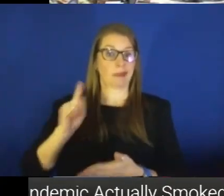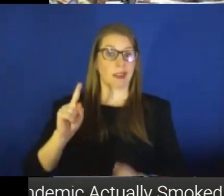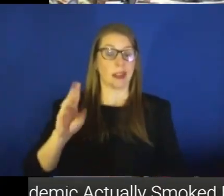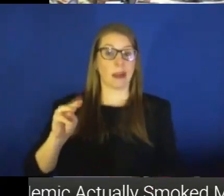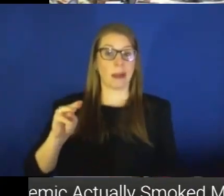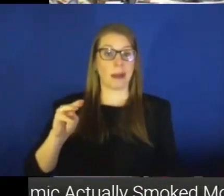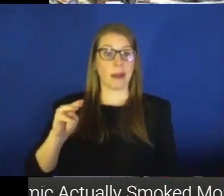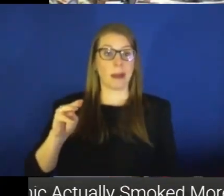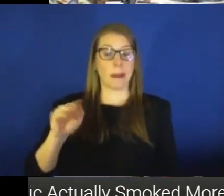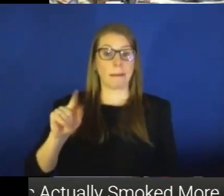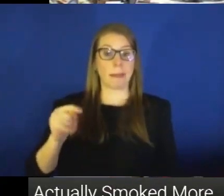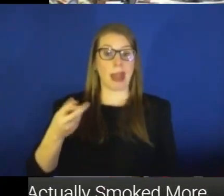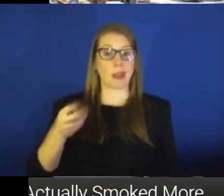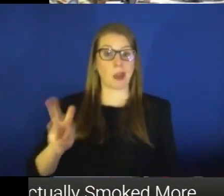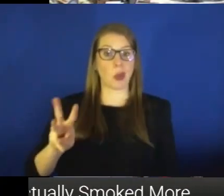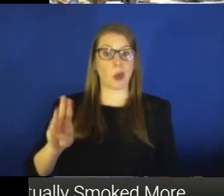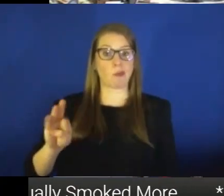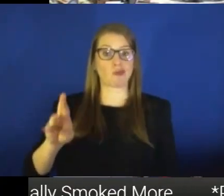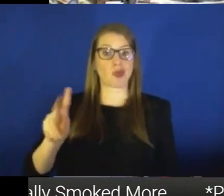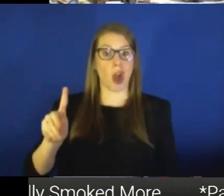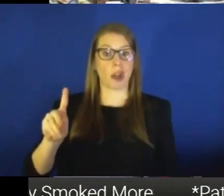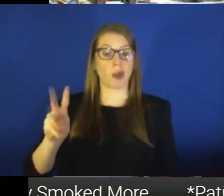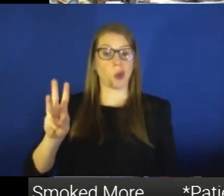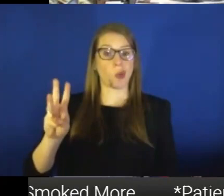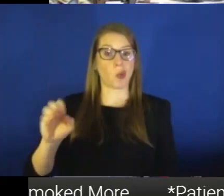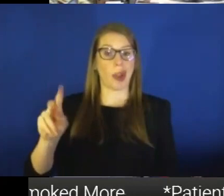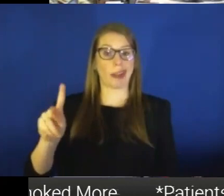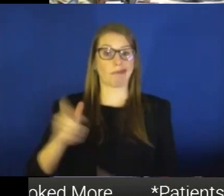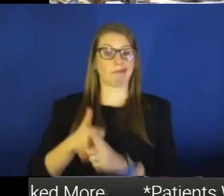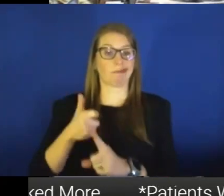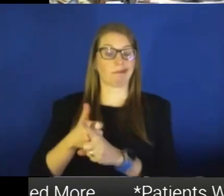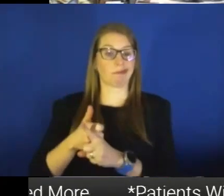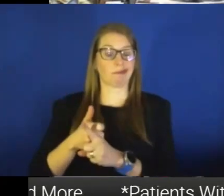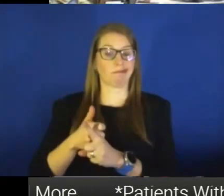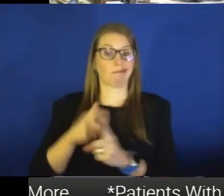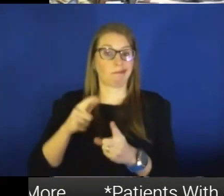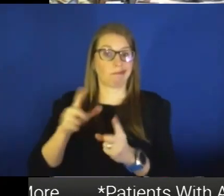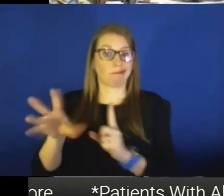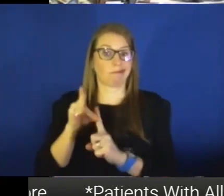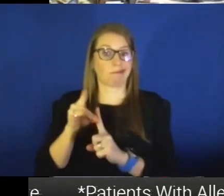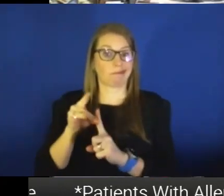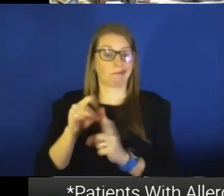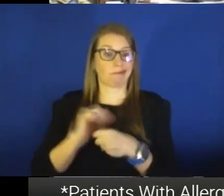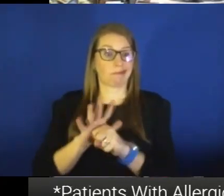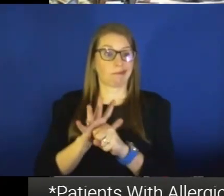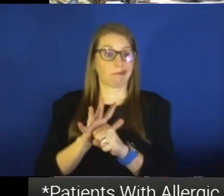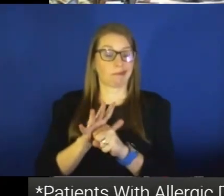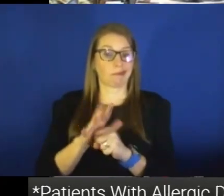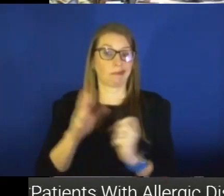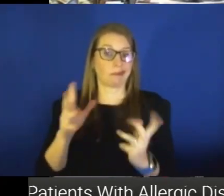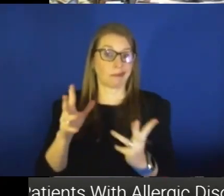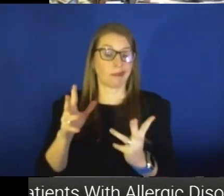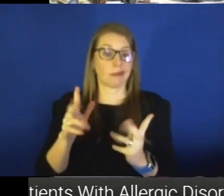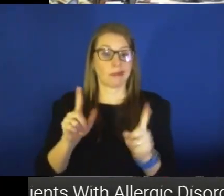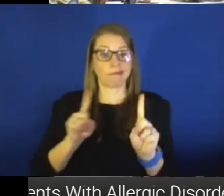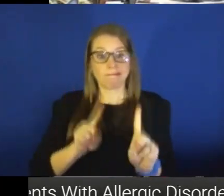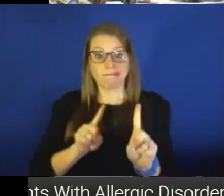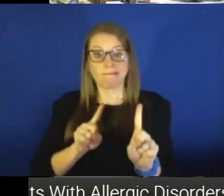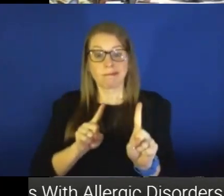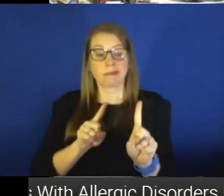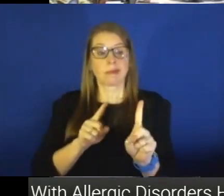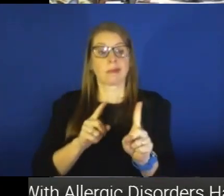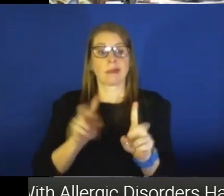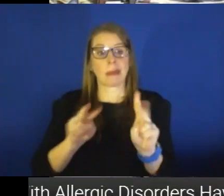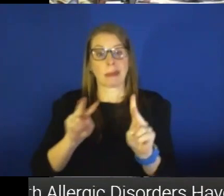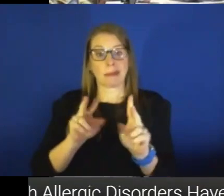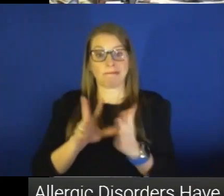the new variant. And others are playing with understudies and major roles kind of as a safety precaution. Just another sign COVID is still here and it